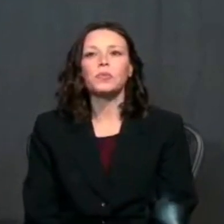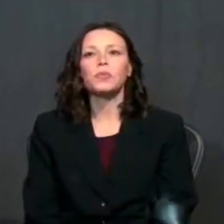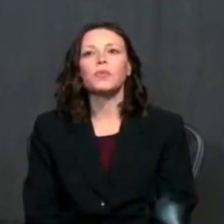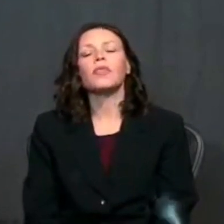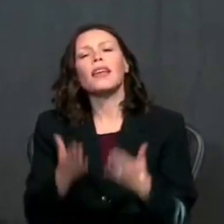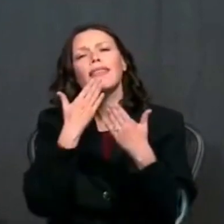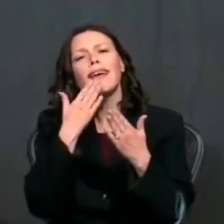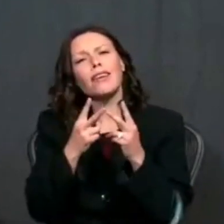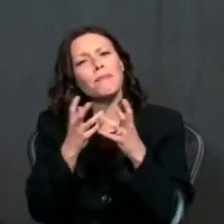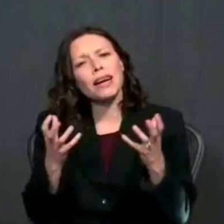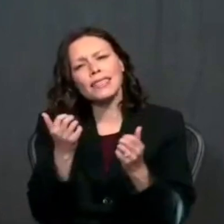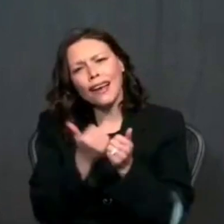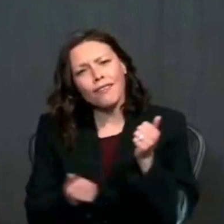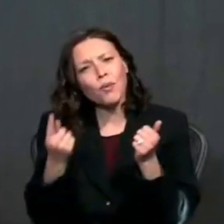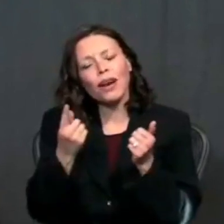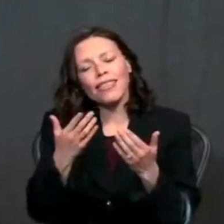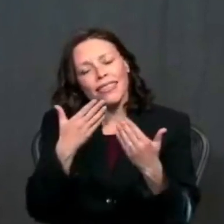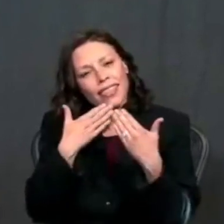thank you very much everybody